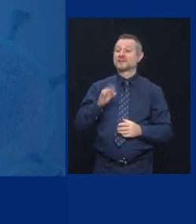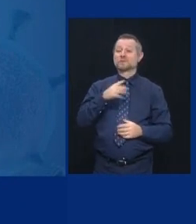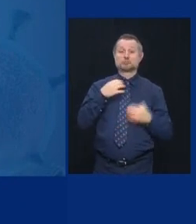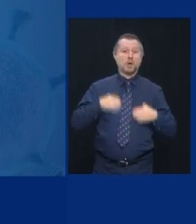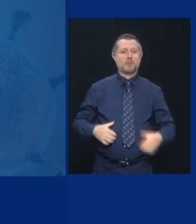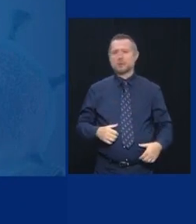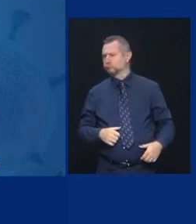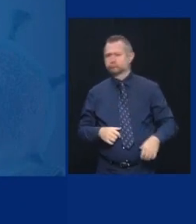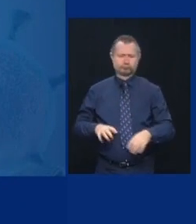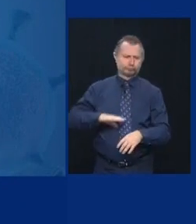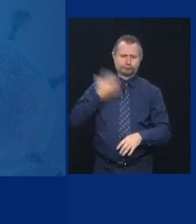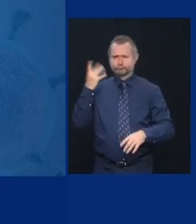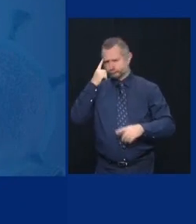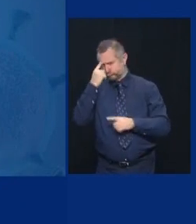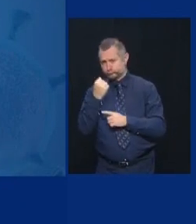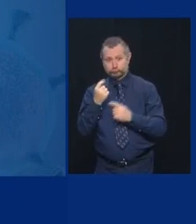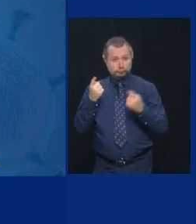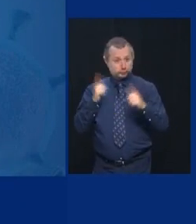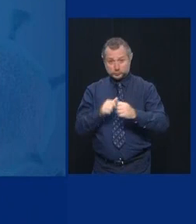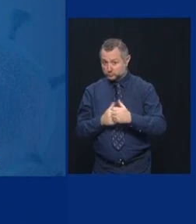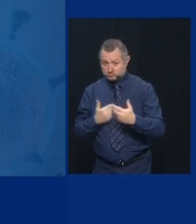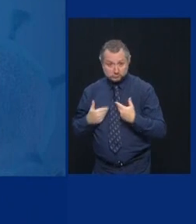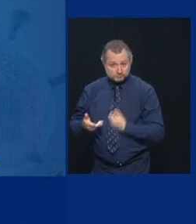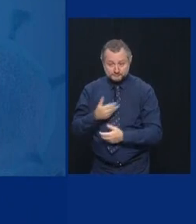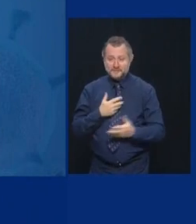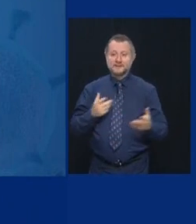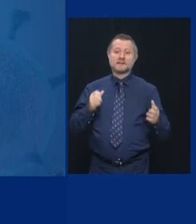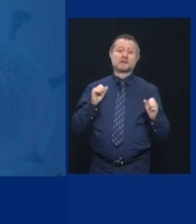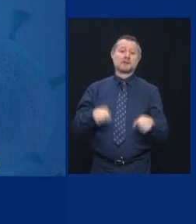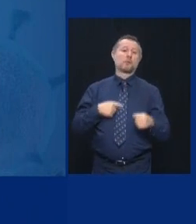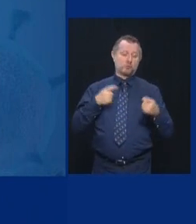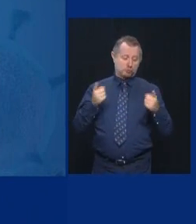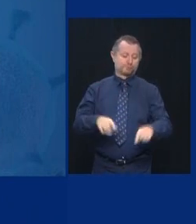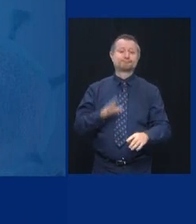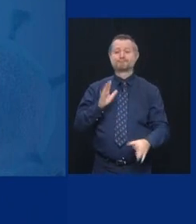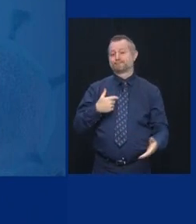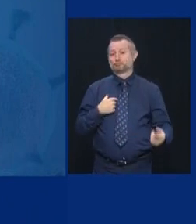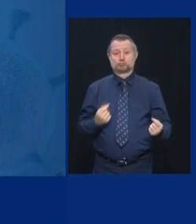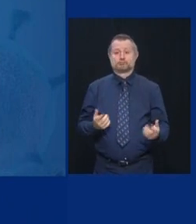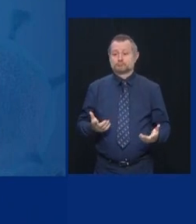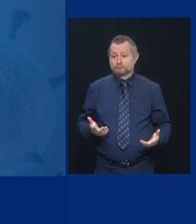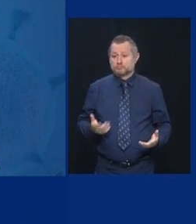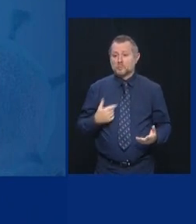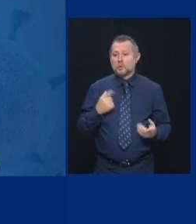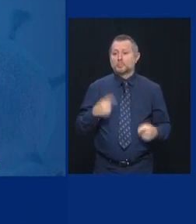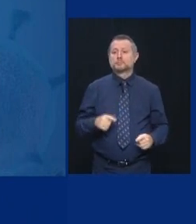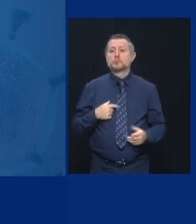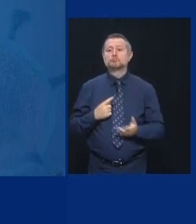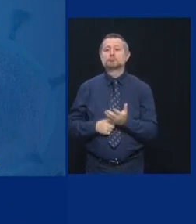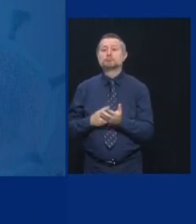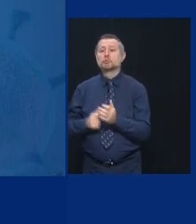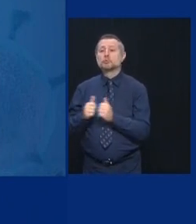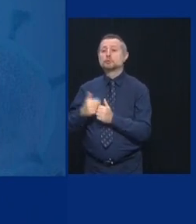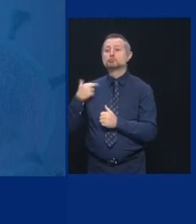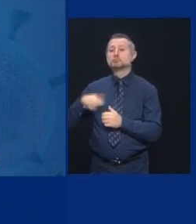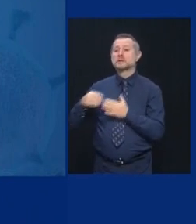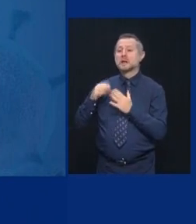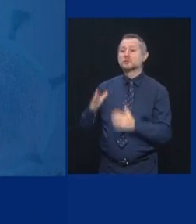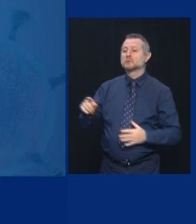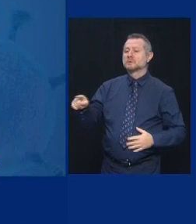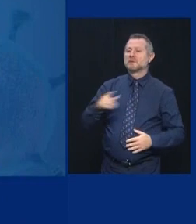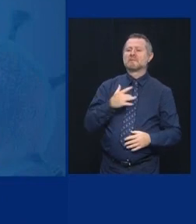with the rules, which is possible. I had some conversations where some religious leaders believe they have herd immunity,